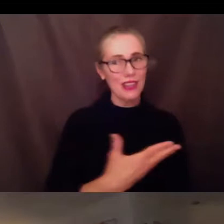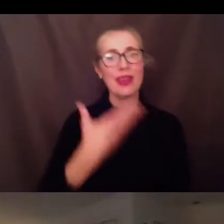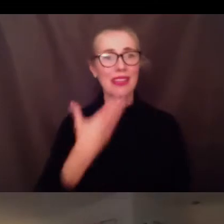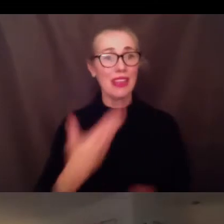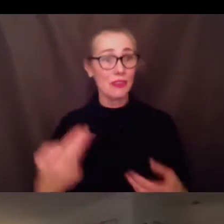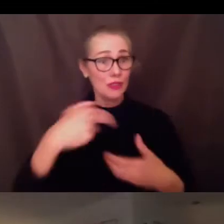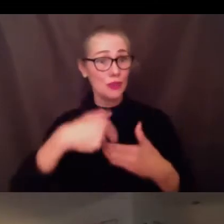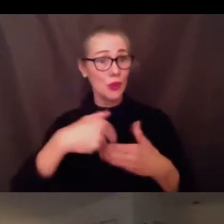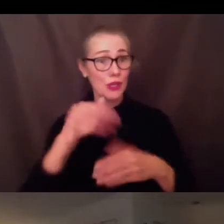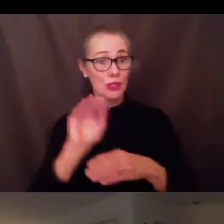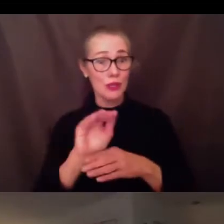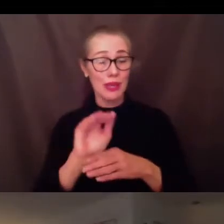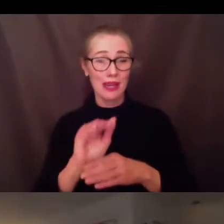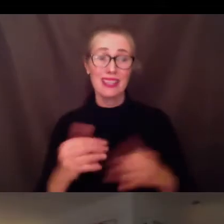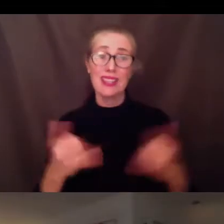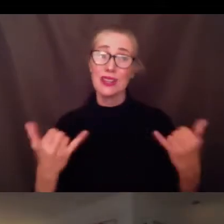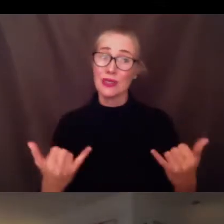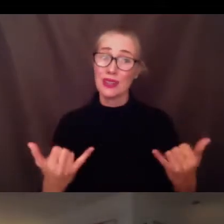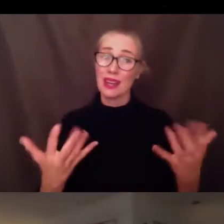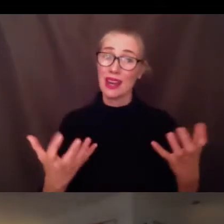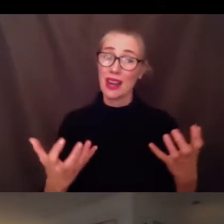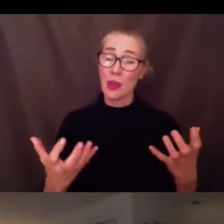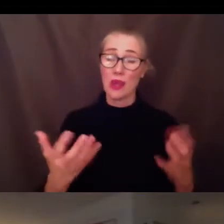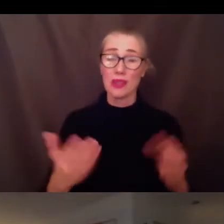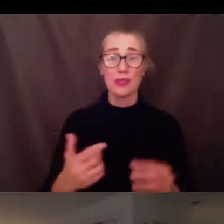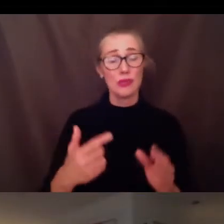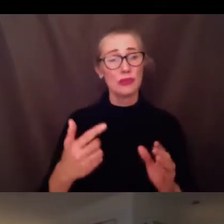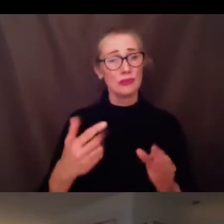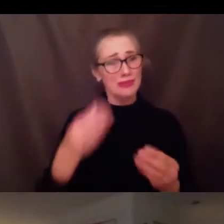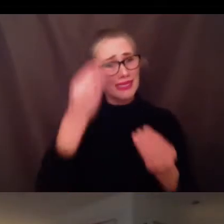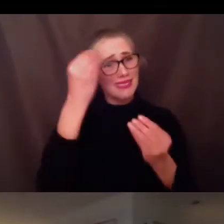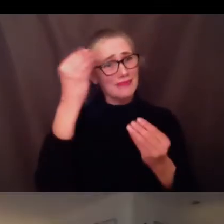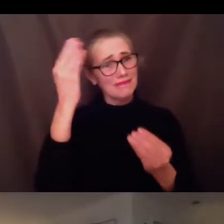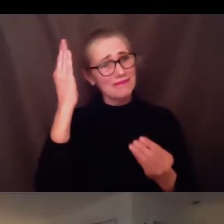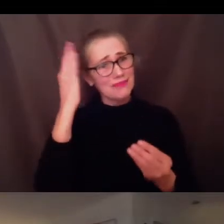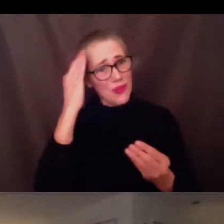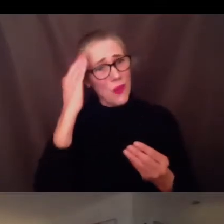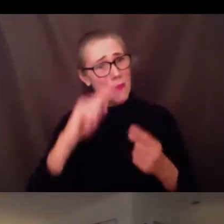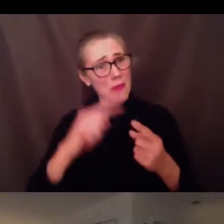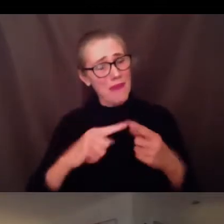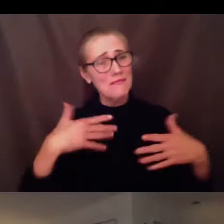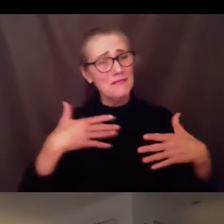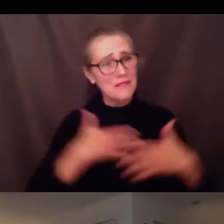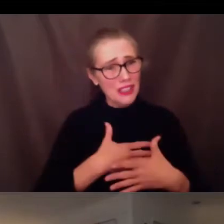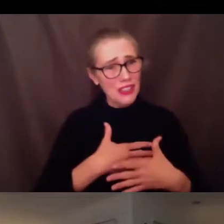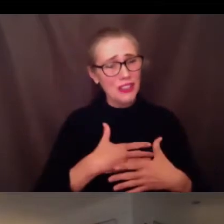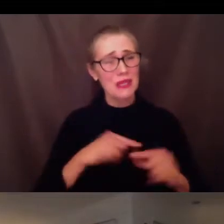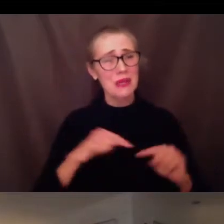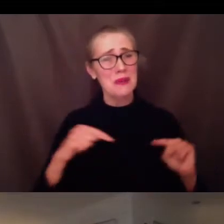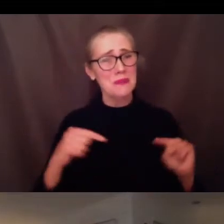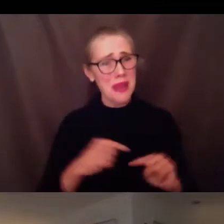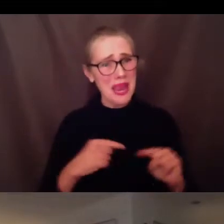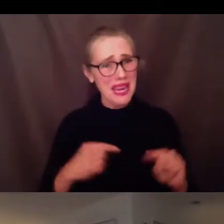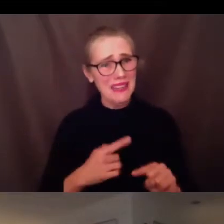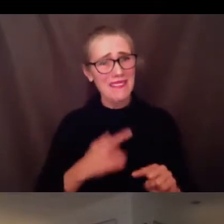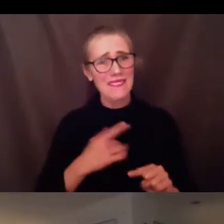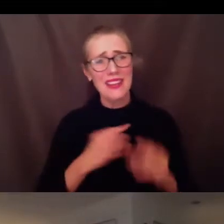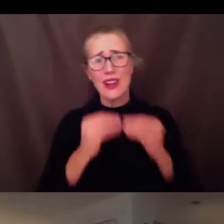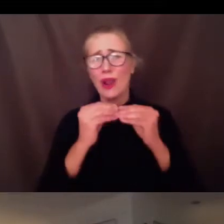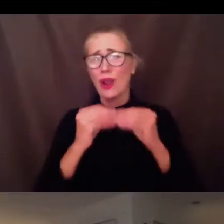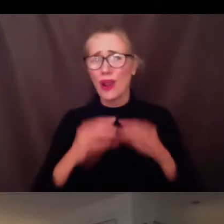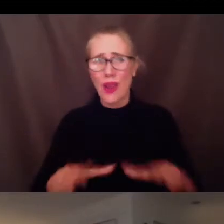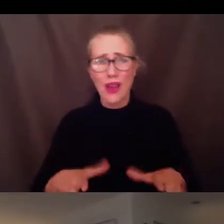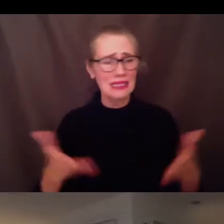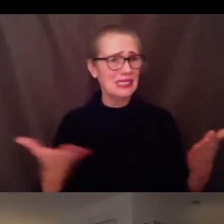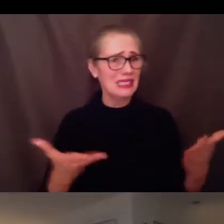tonight's meeting by acknowledging this fear, pain, and loss that many in our community, our state, and our country are experiencing as a